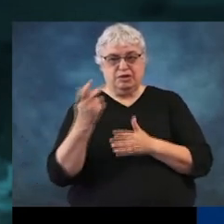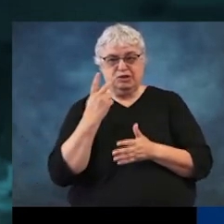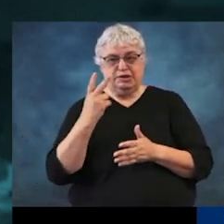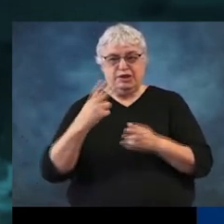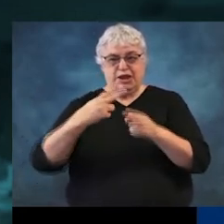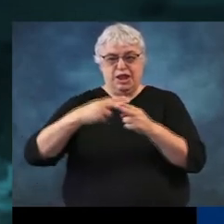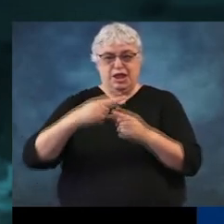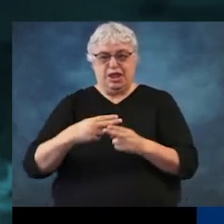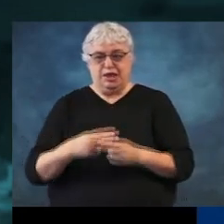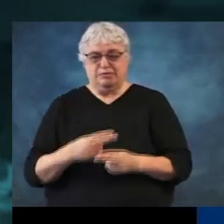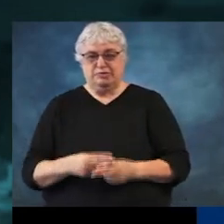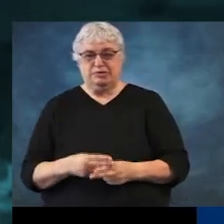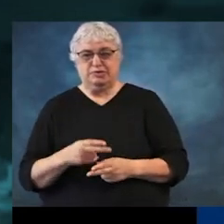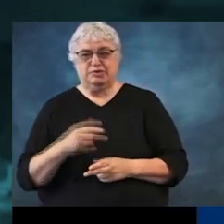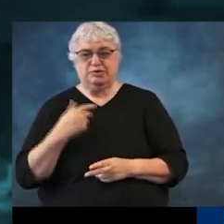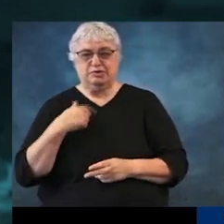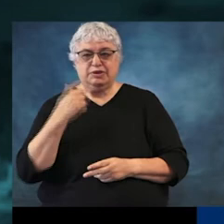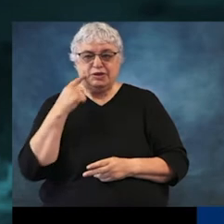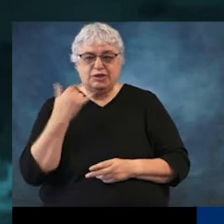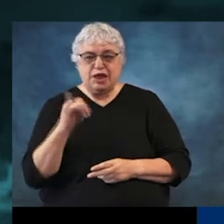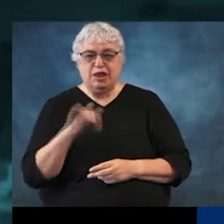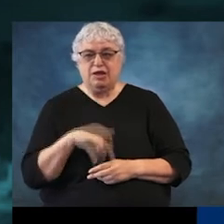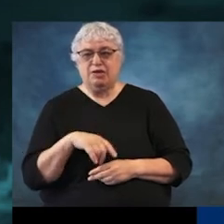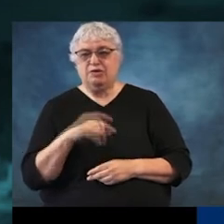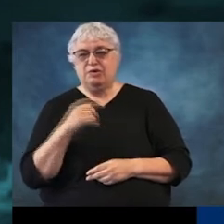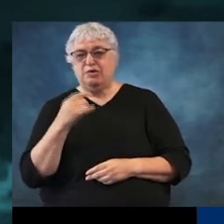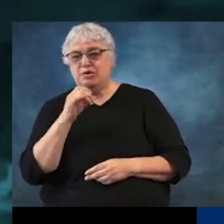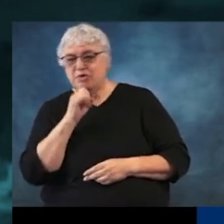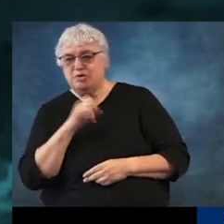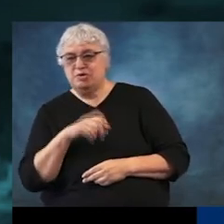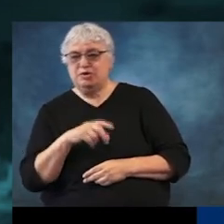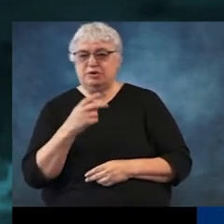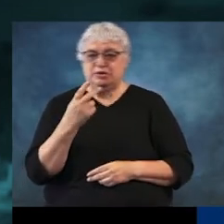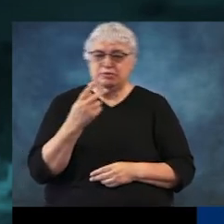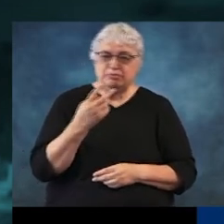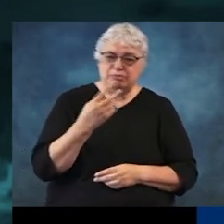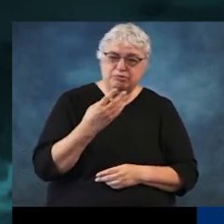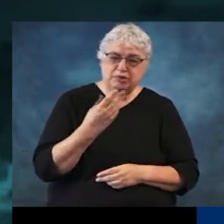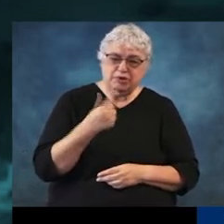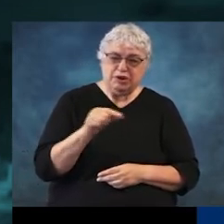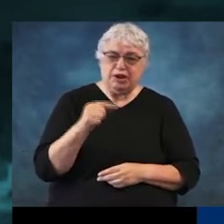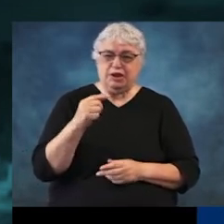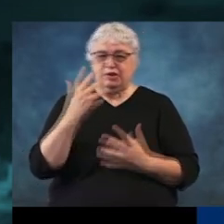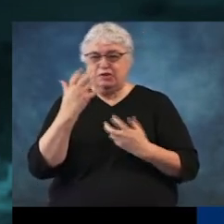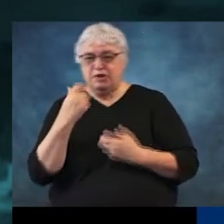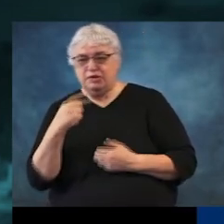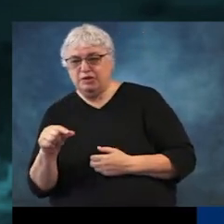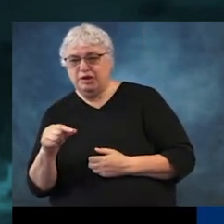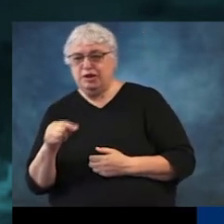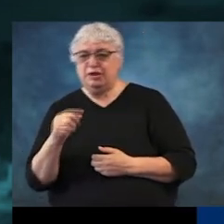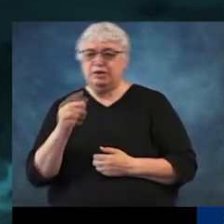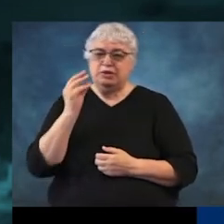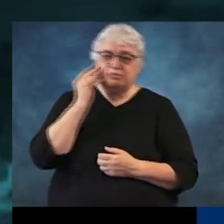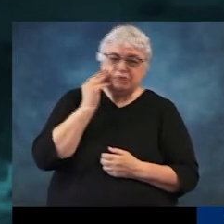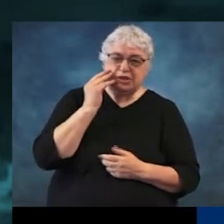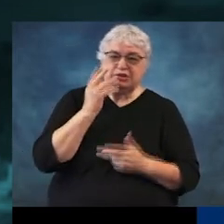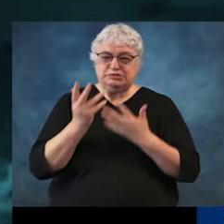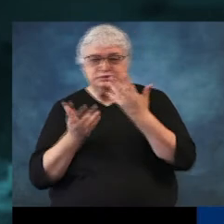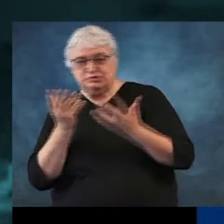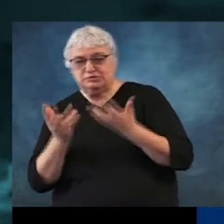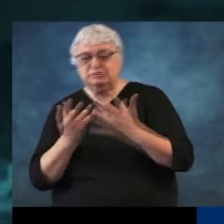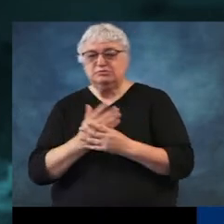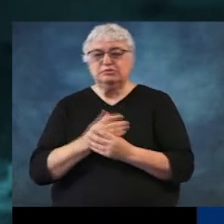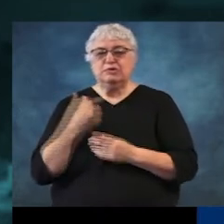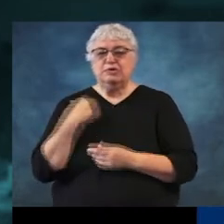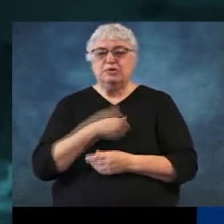see the names of these watersheds and kind of figure out where you might live within these watersheds and kind of look at their names. Because when we